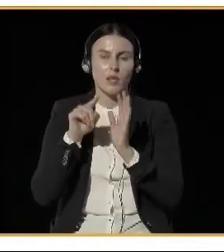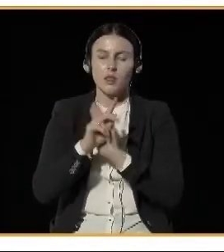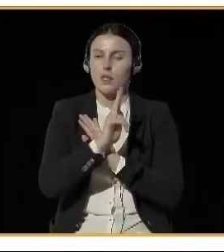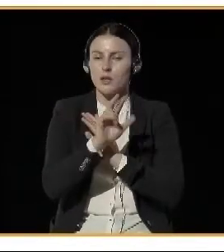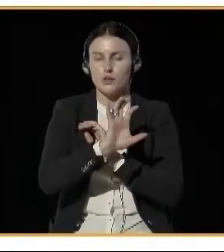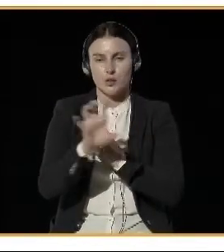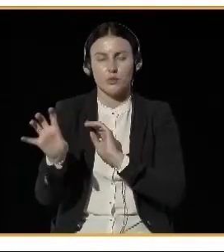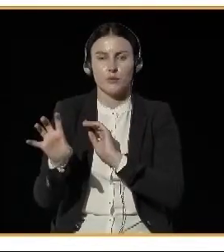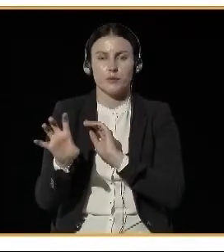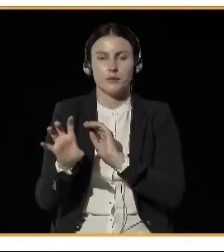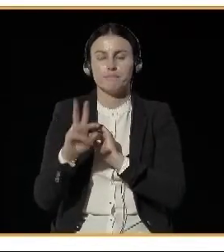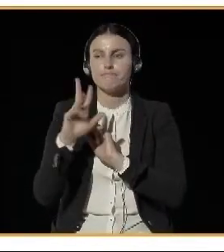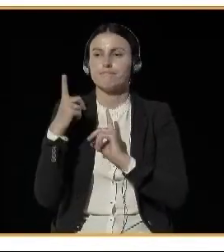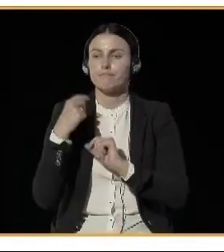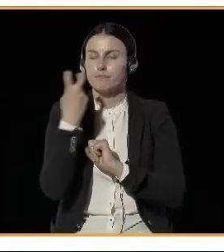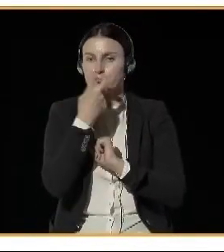informed.